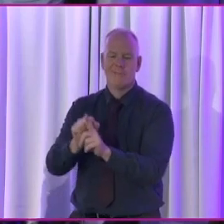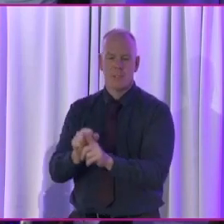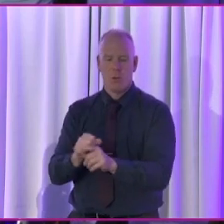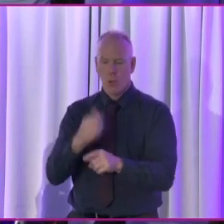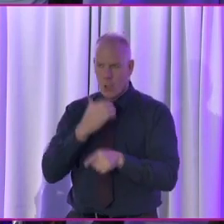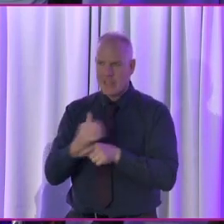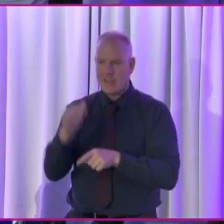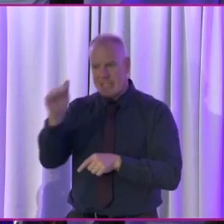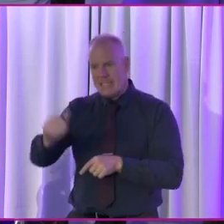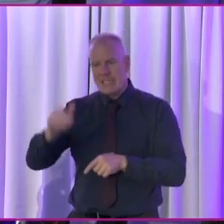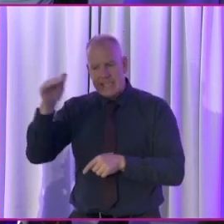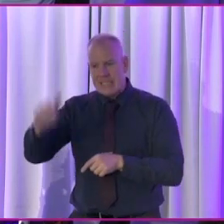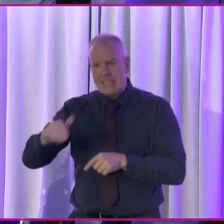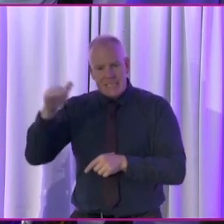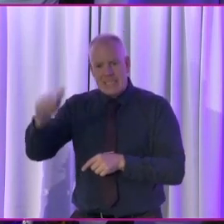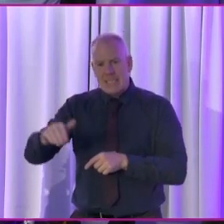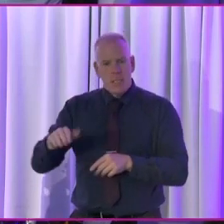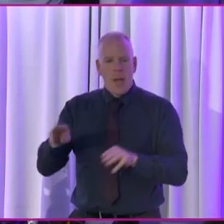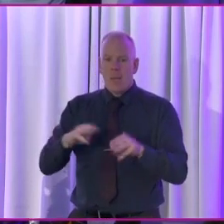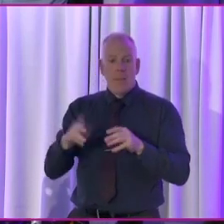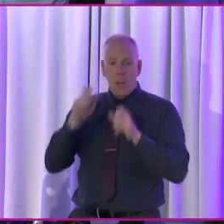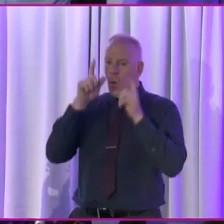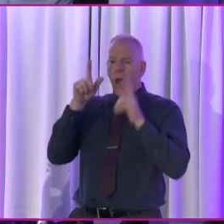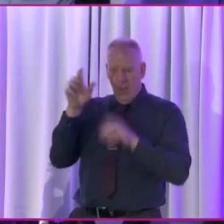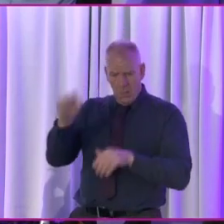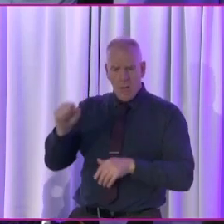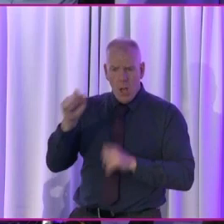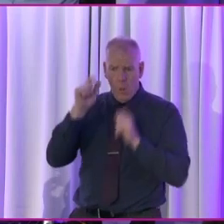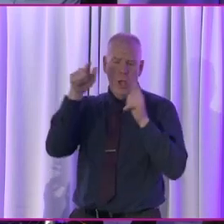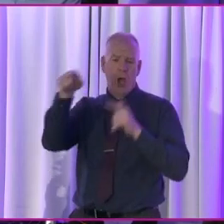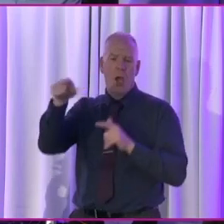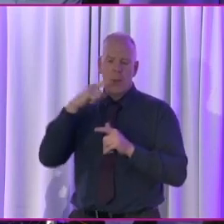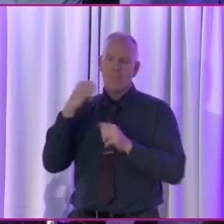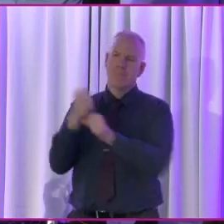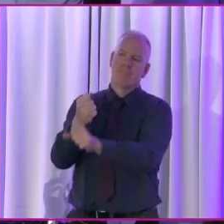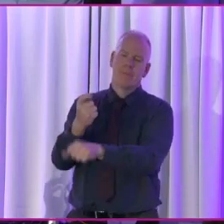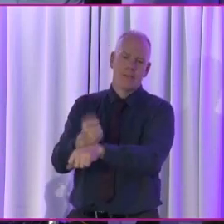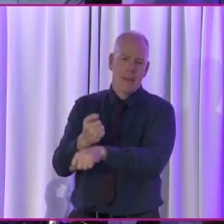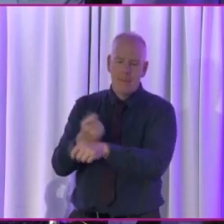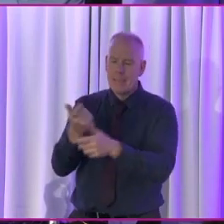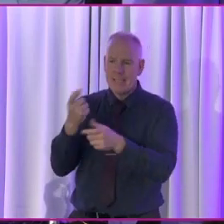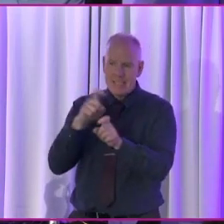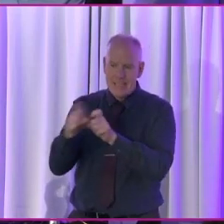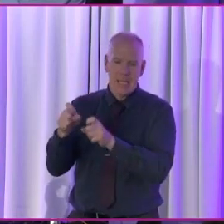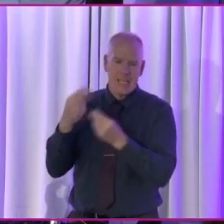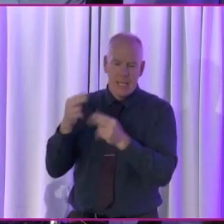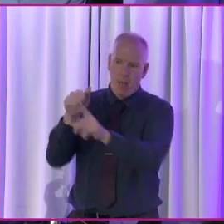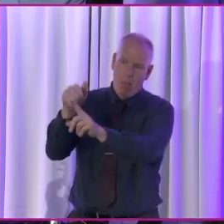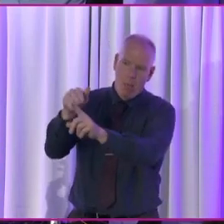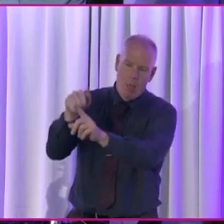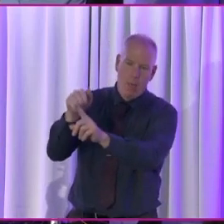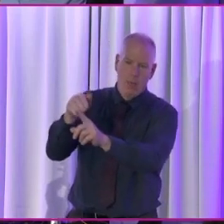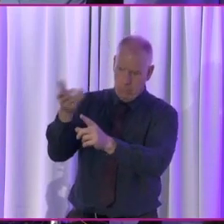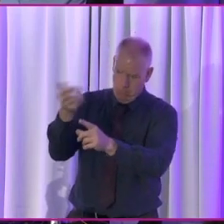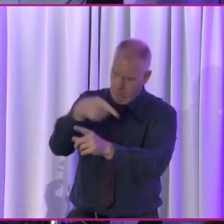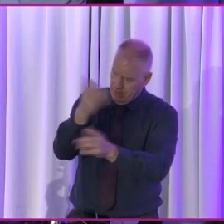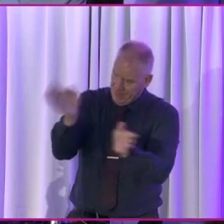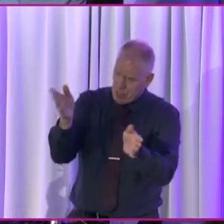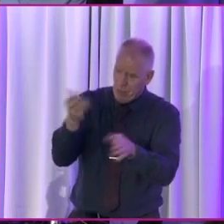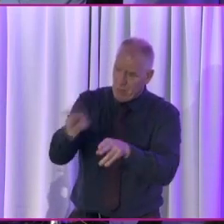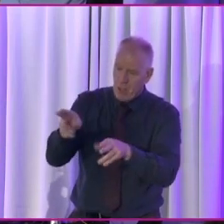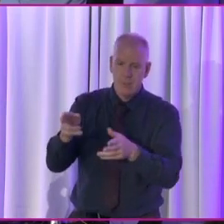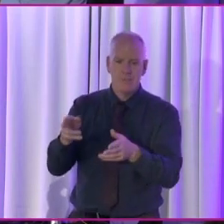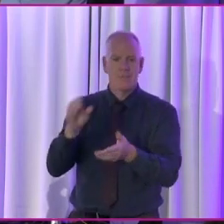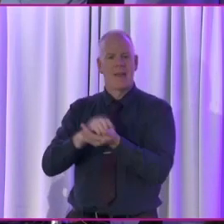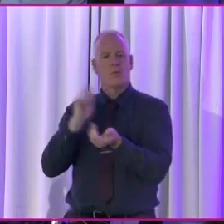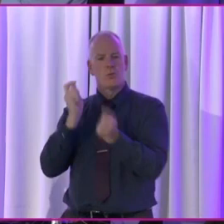constant reminder, it's not that people aren't unconscious of it, but unfortunately, they still need to be reminded. And that has to change,